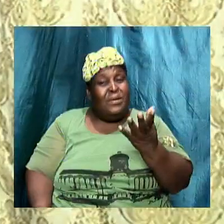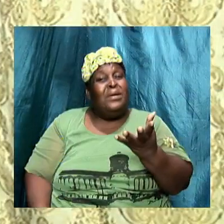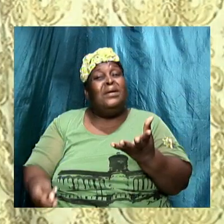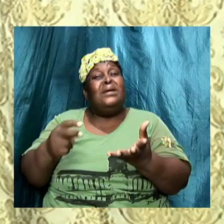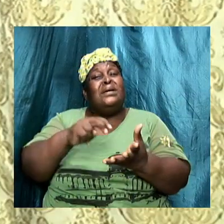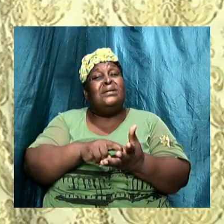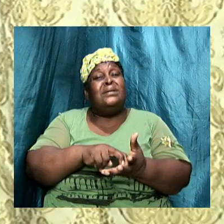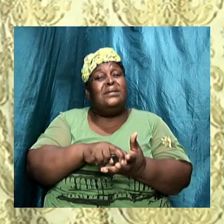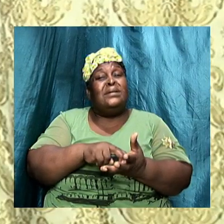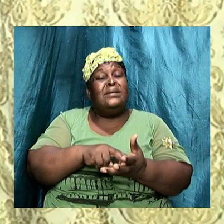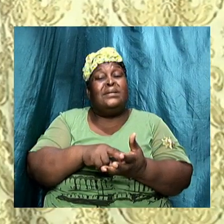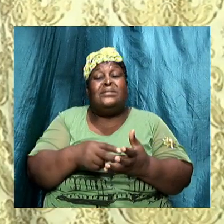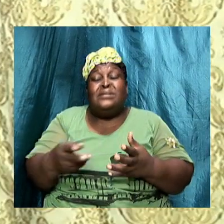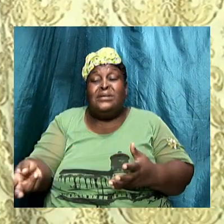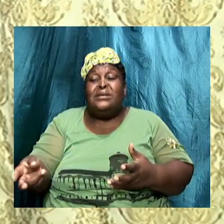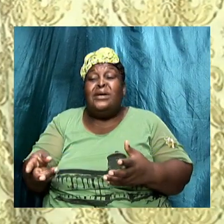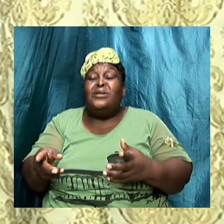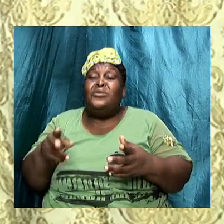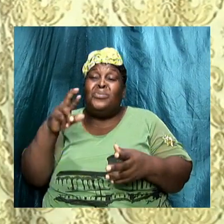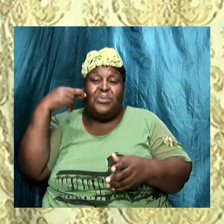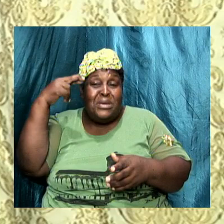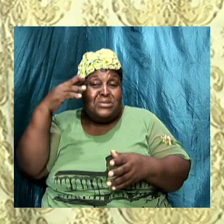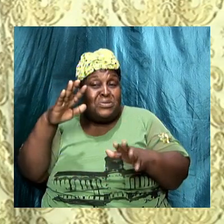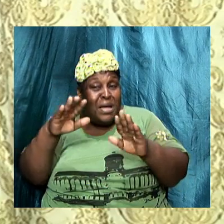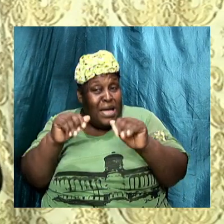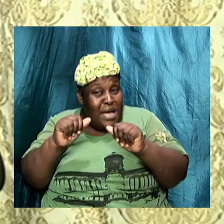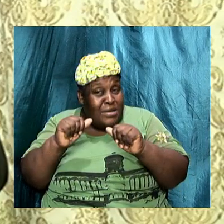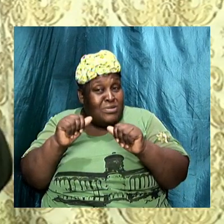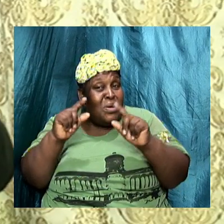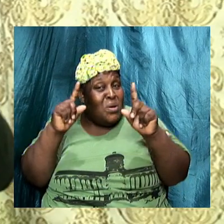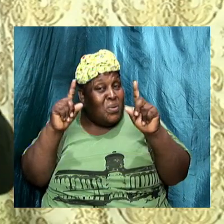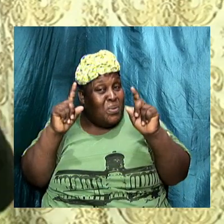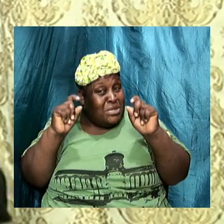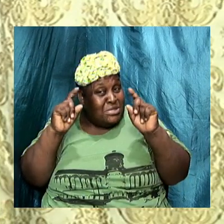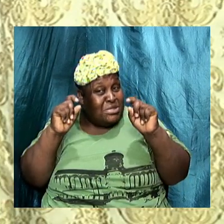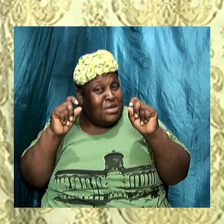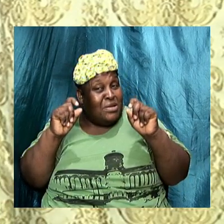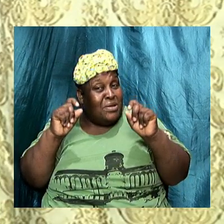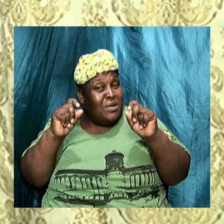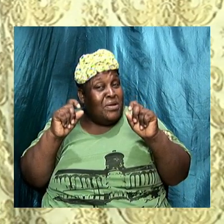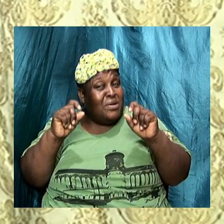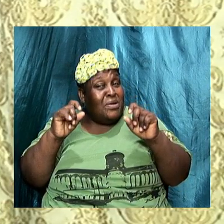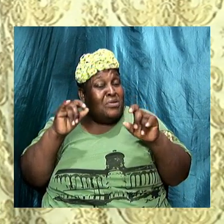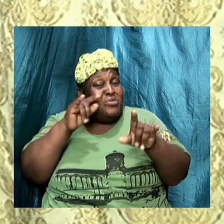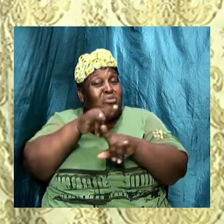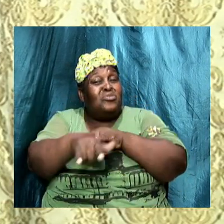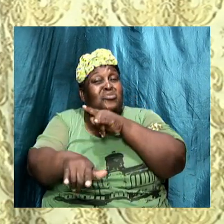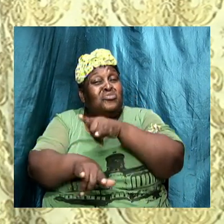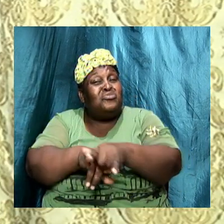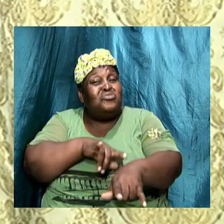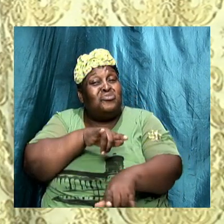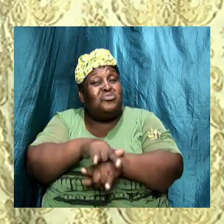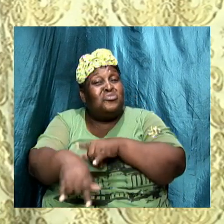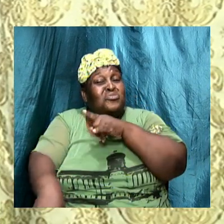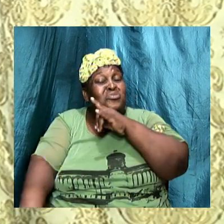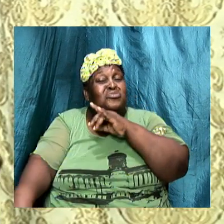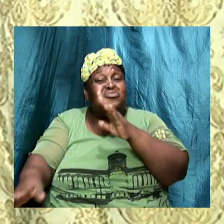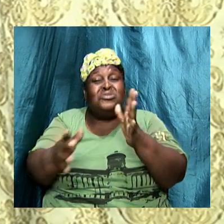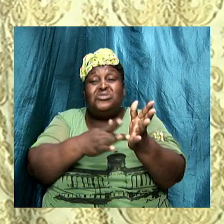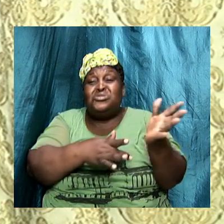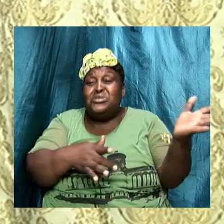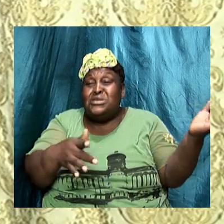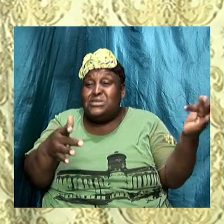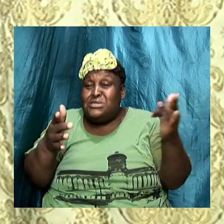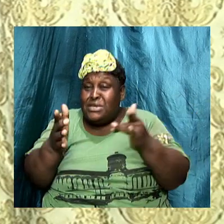question trying to trick Jesus but Jesus said you don't understand the resurrection because when the